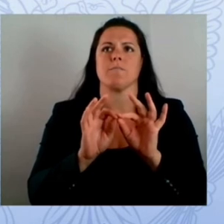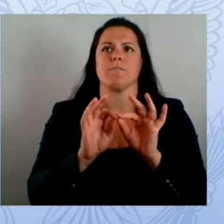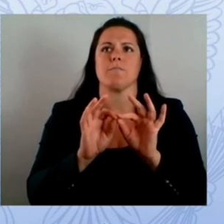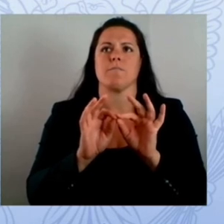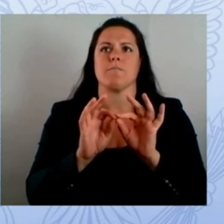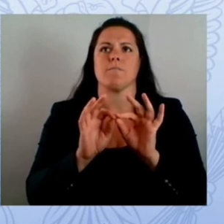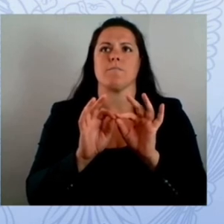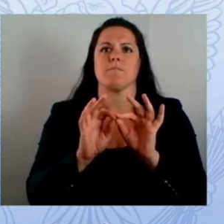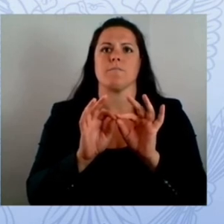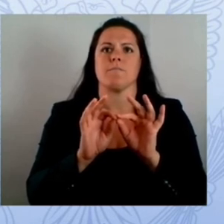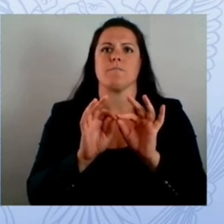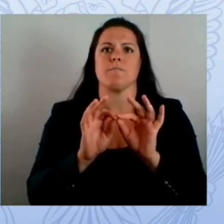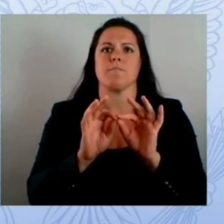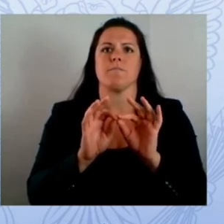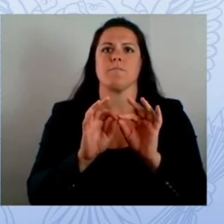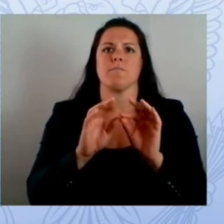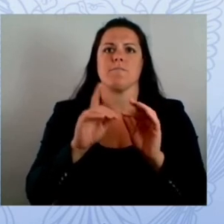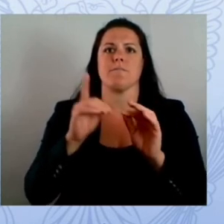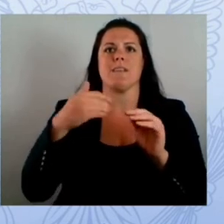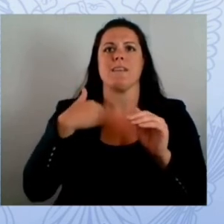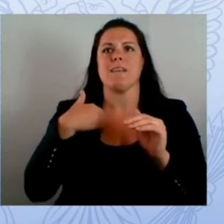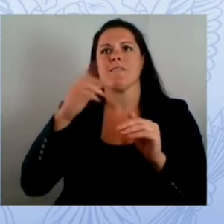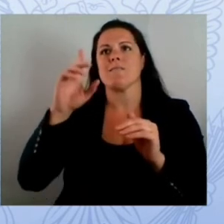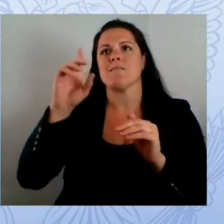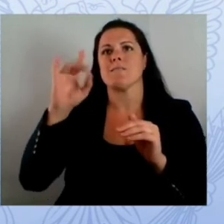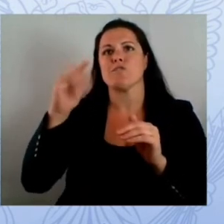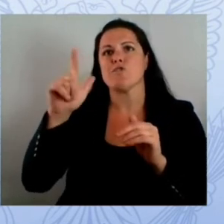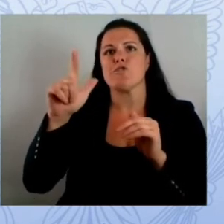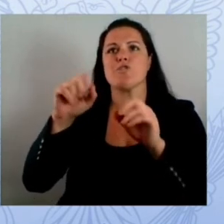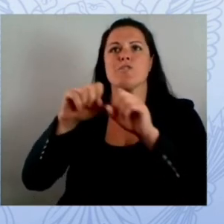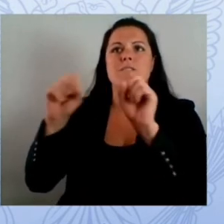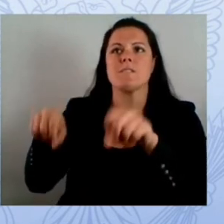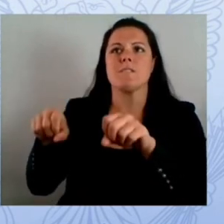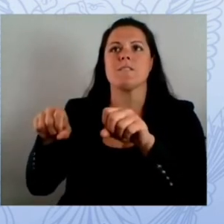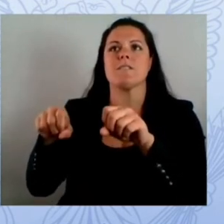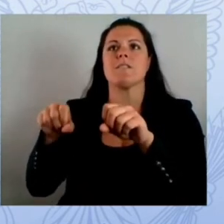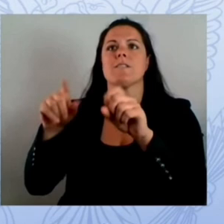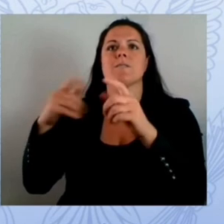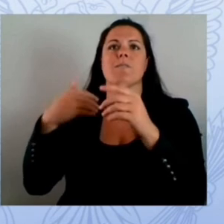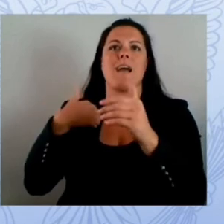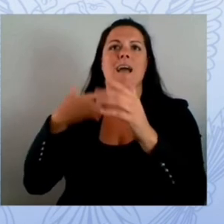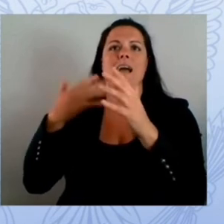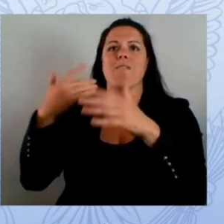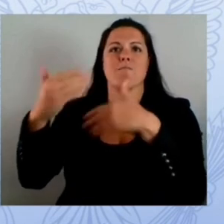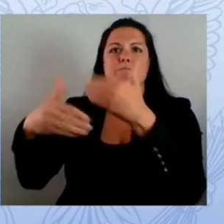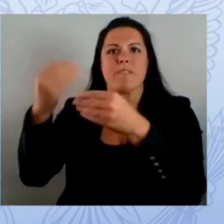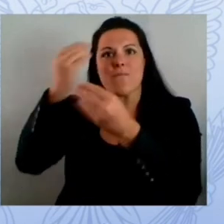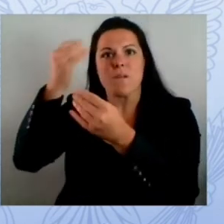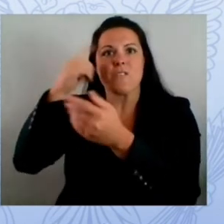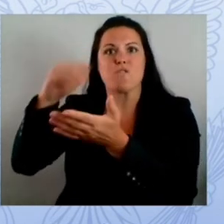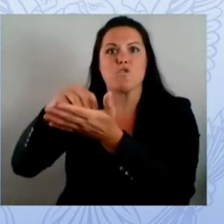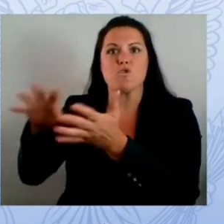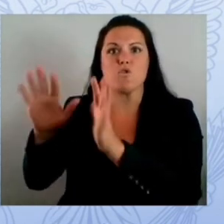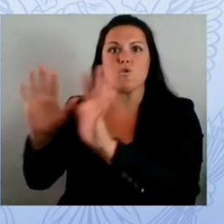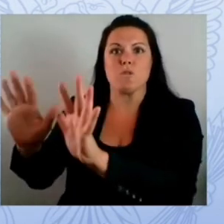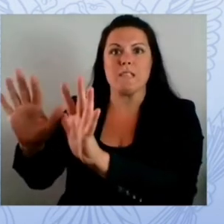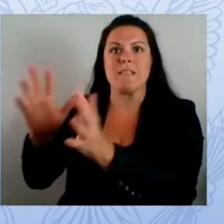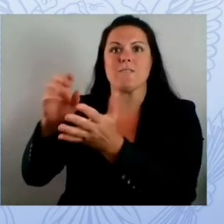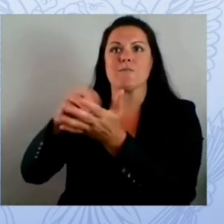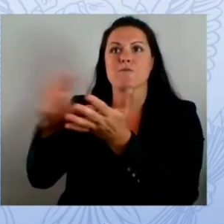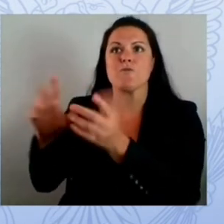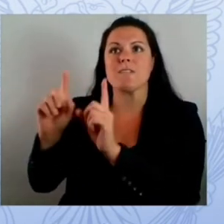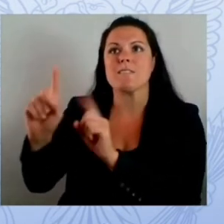taking transportation food service critically important payroll we were able to transition very quickly because we